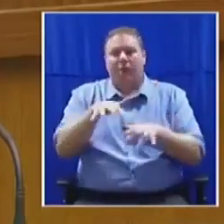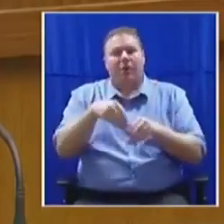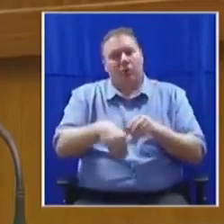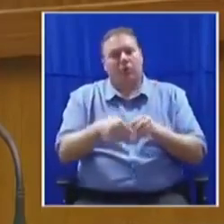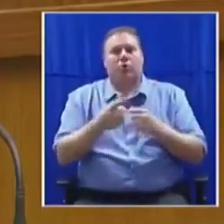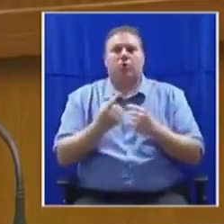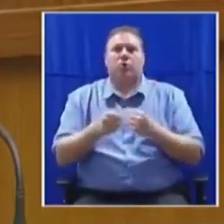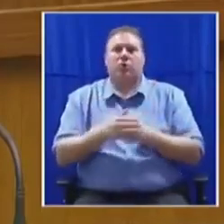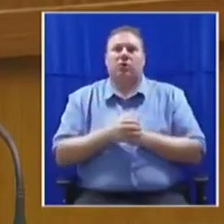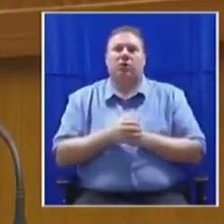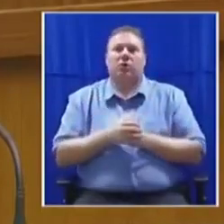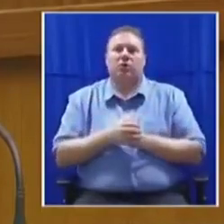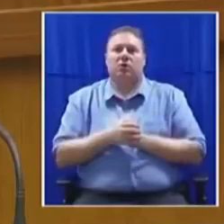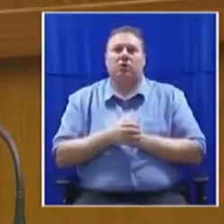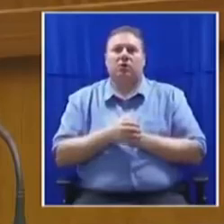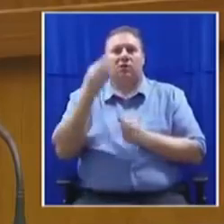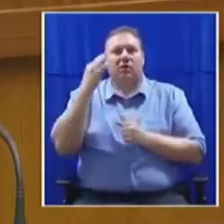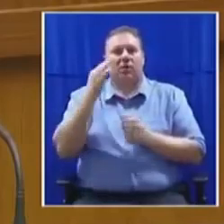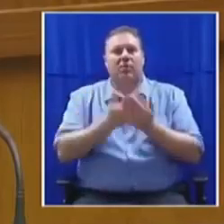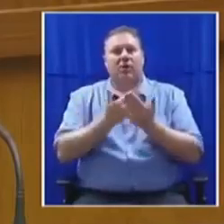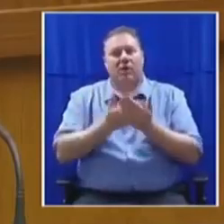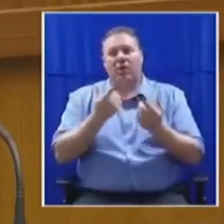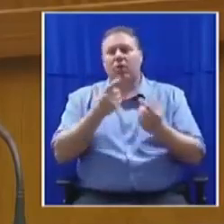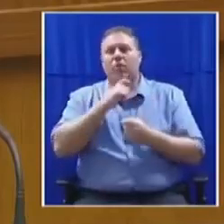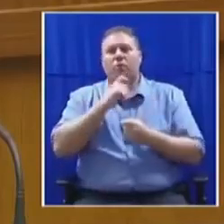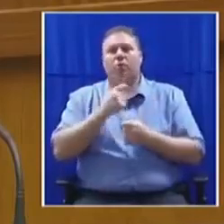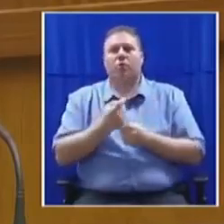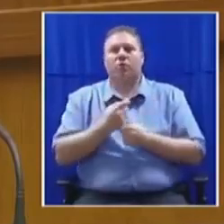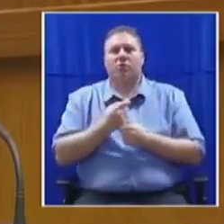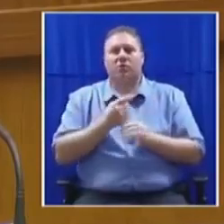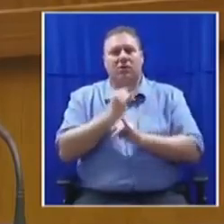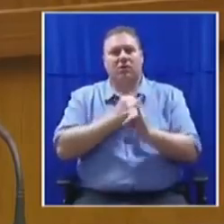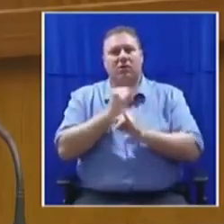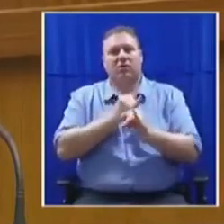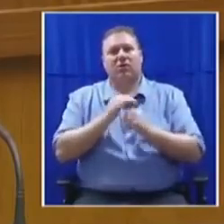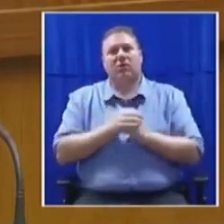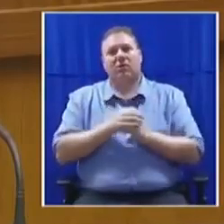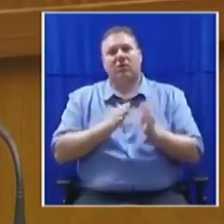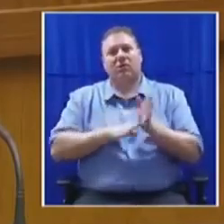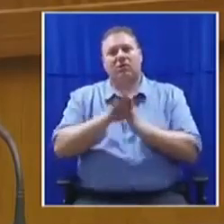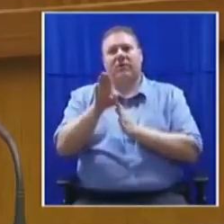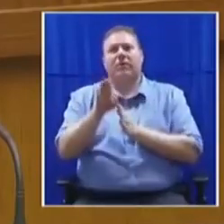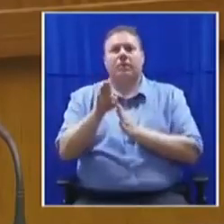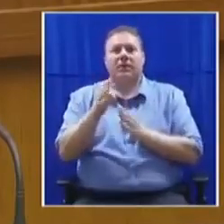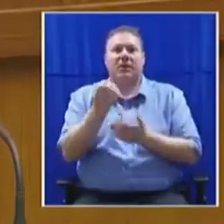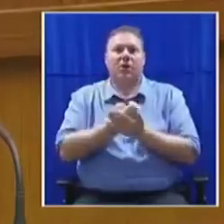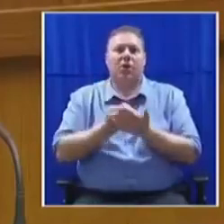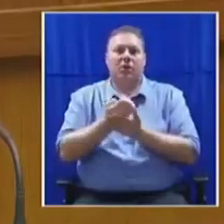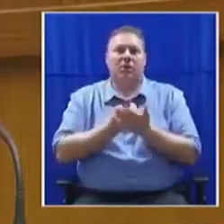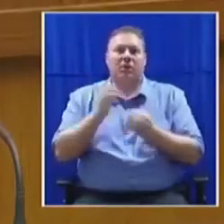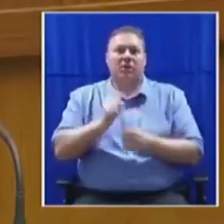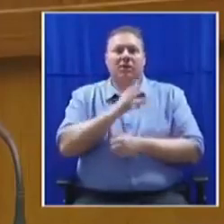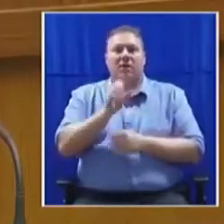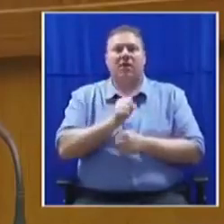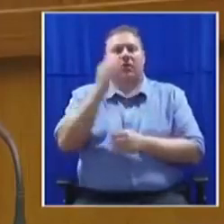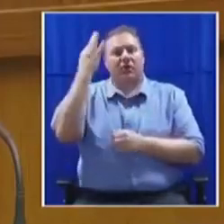use its procurement capacity to drive local industrialisation and development of the economy. South African government